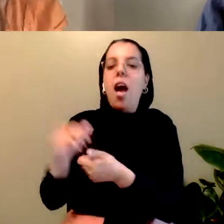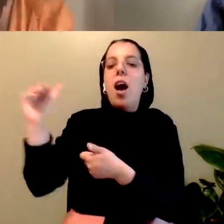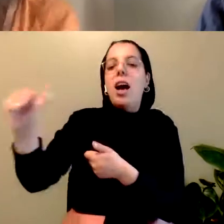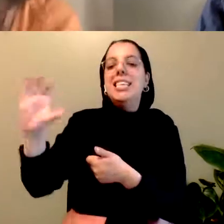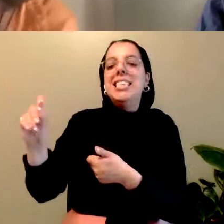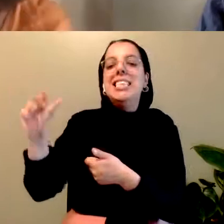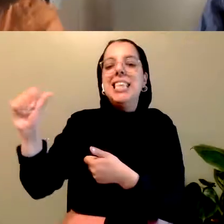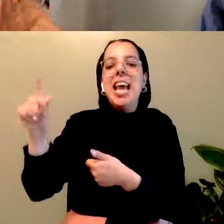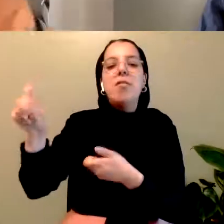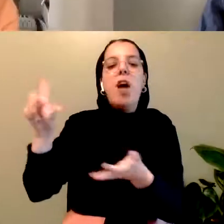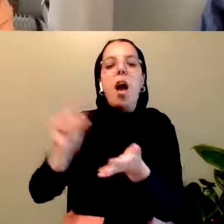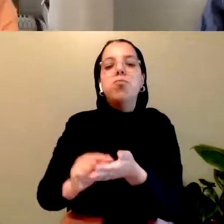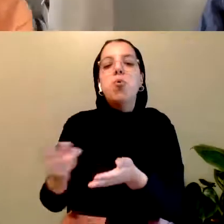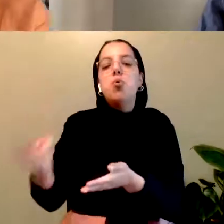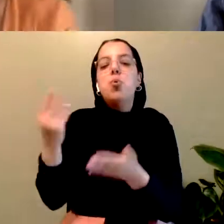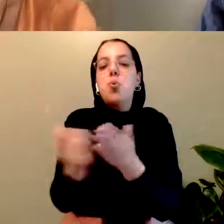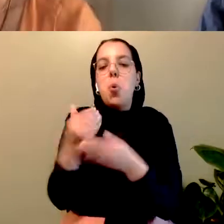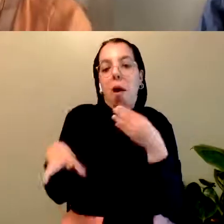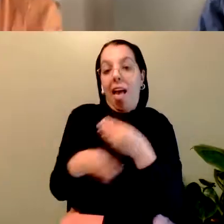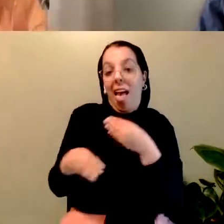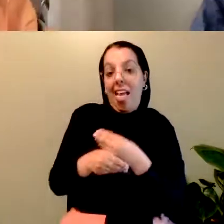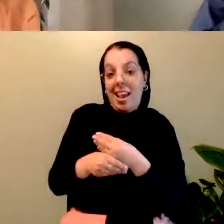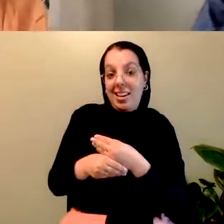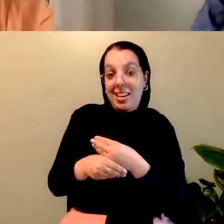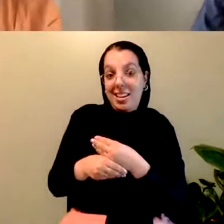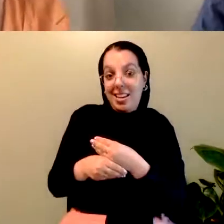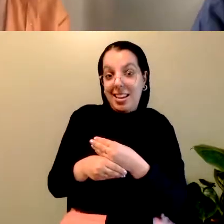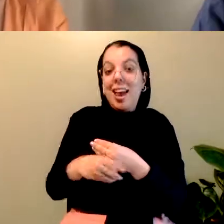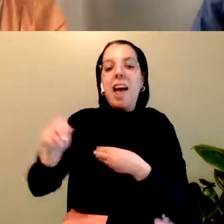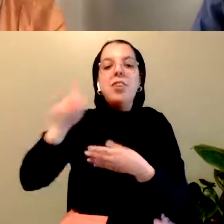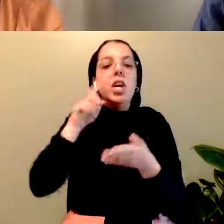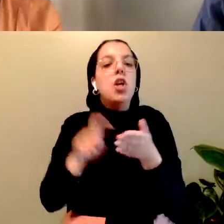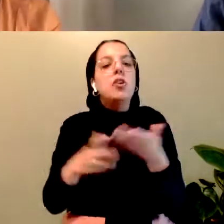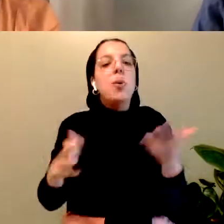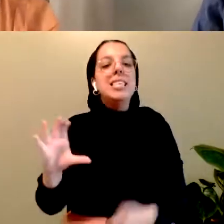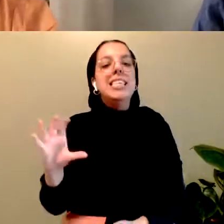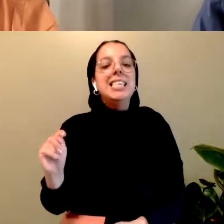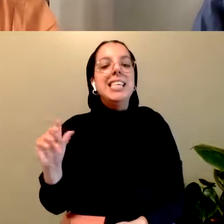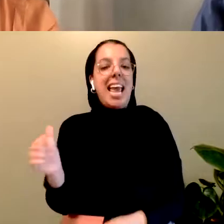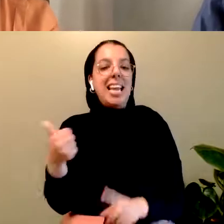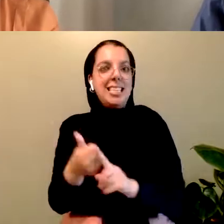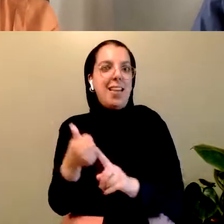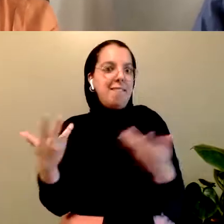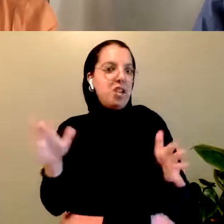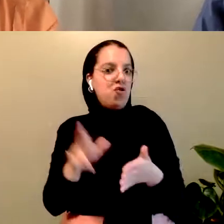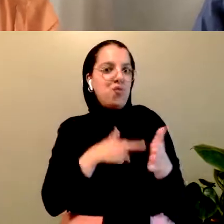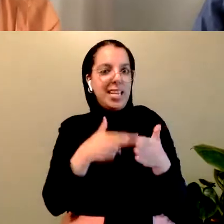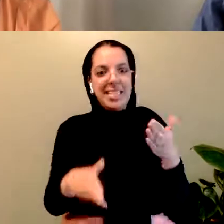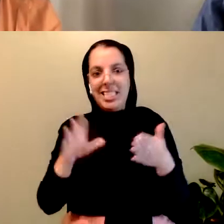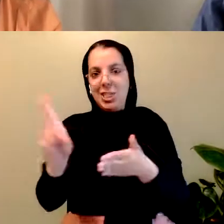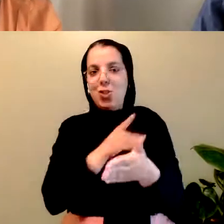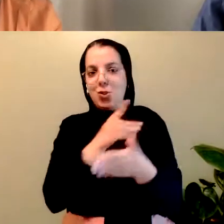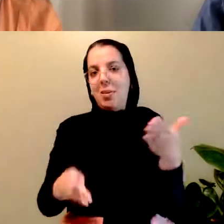Article 10, the acknowledgement that the CTA has been a racist and discriminative document and that both parties